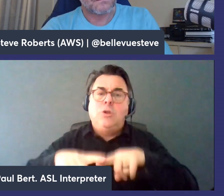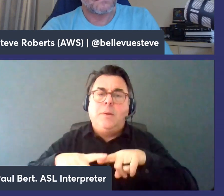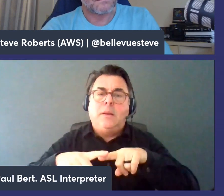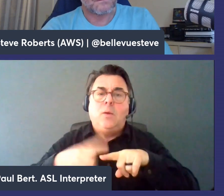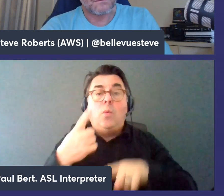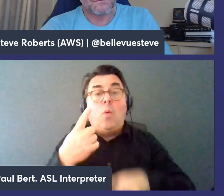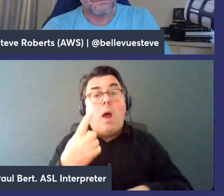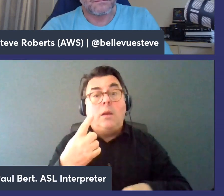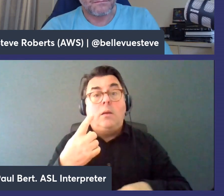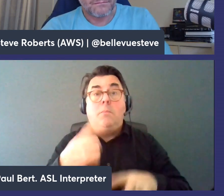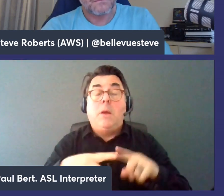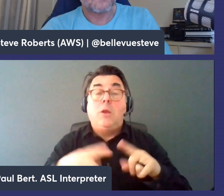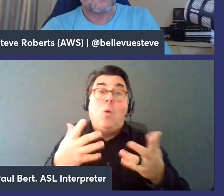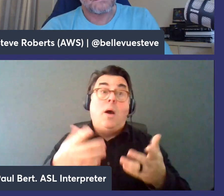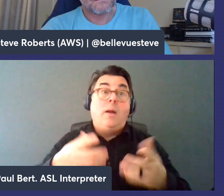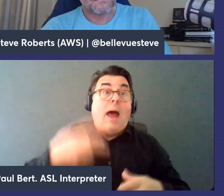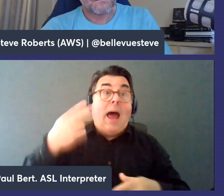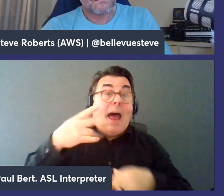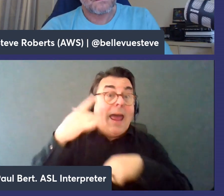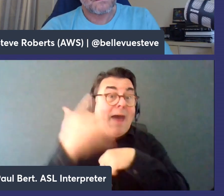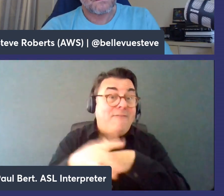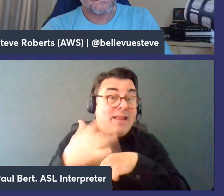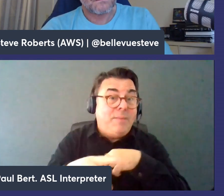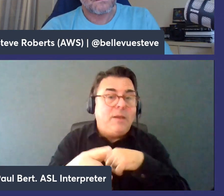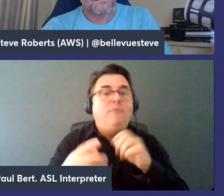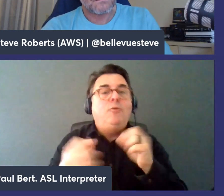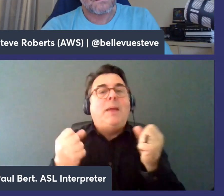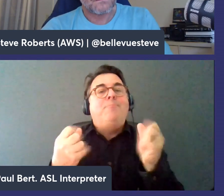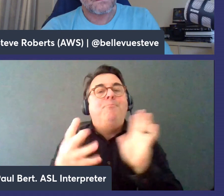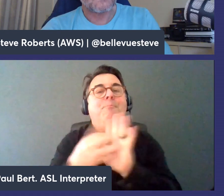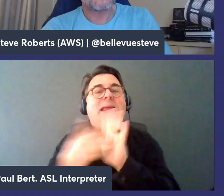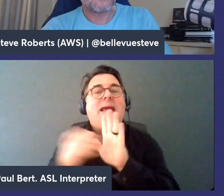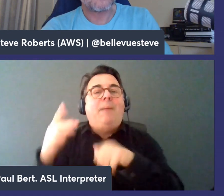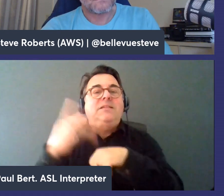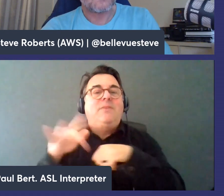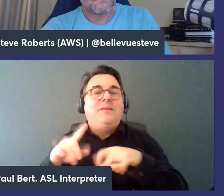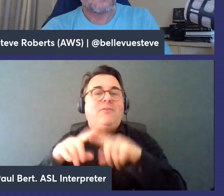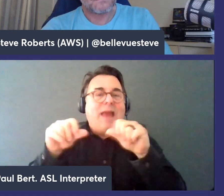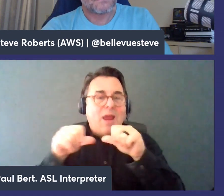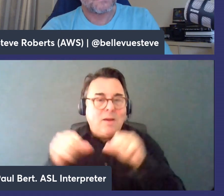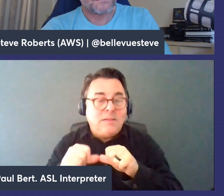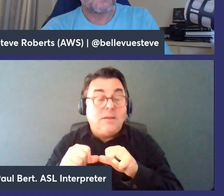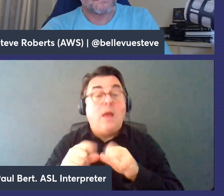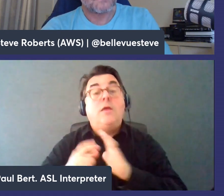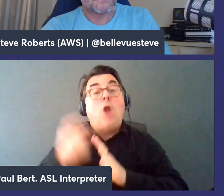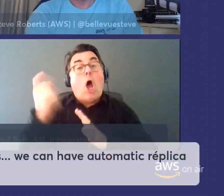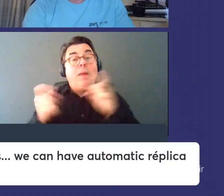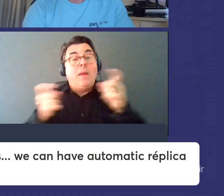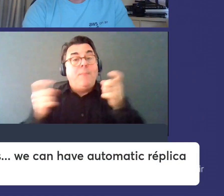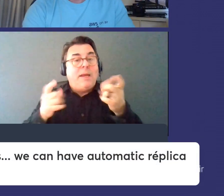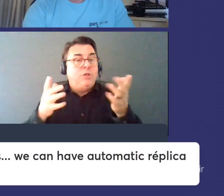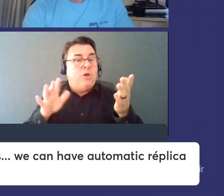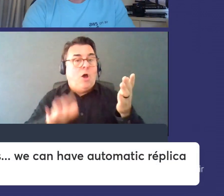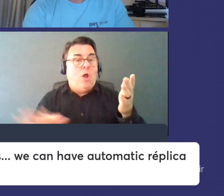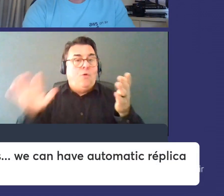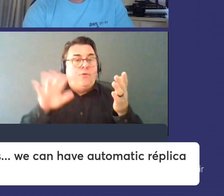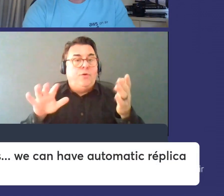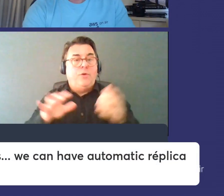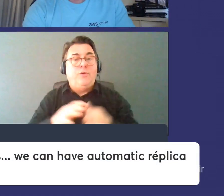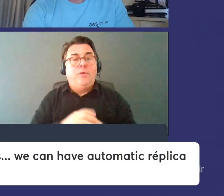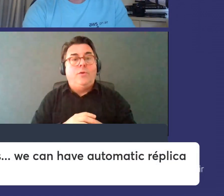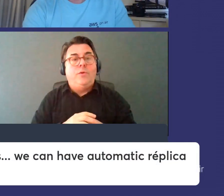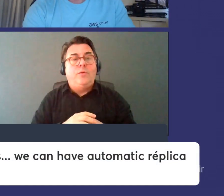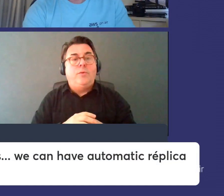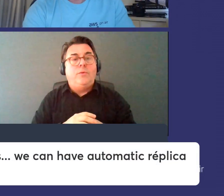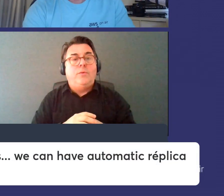want high you know high availability you want to create replicas across different availability zones and we will automatically manage failovers across those availability